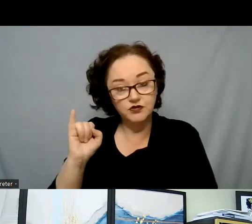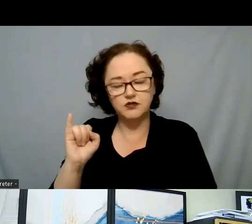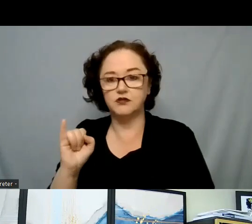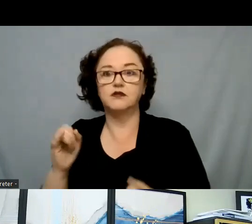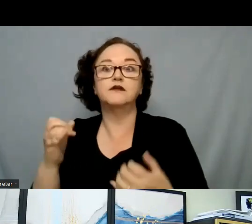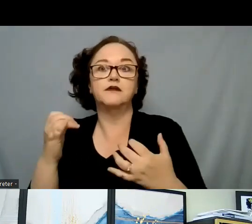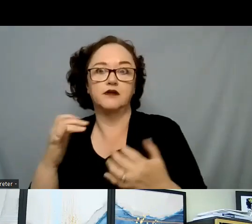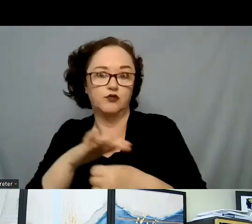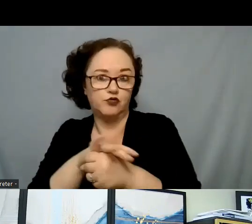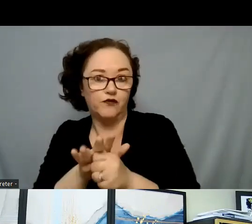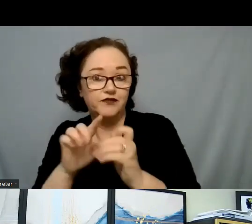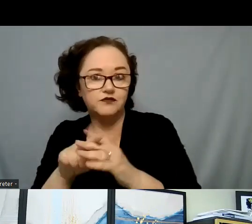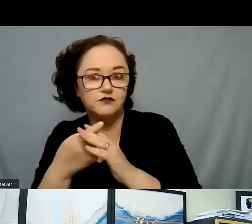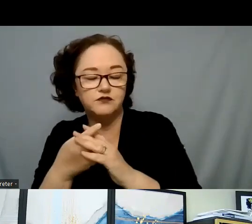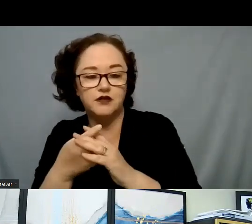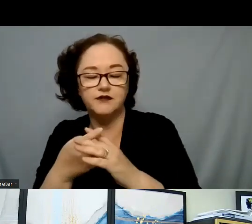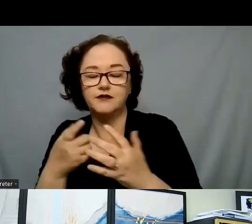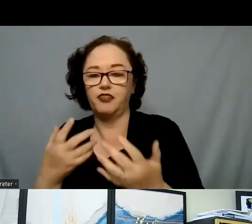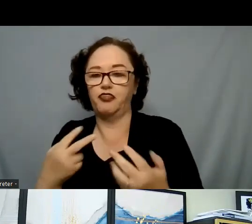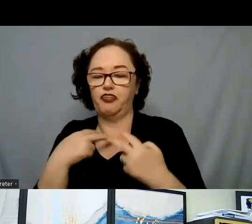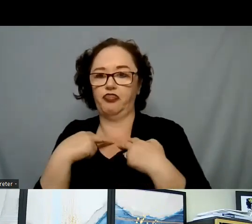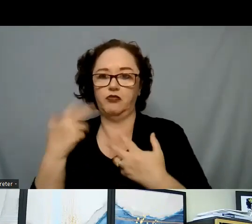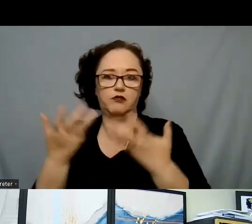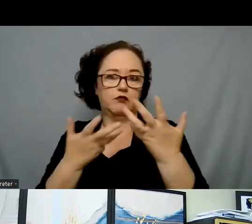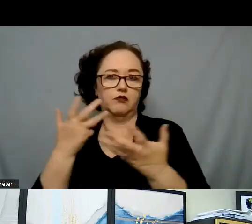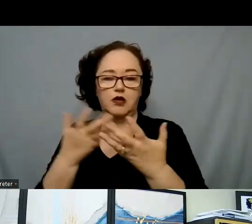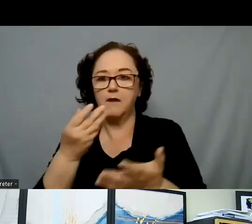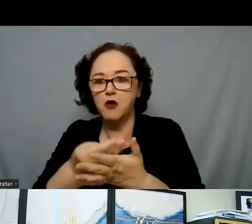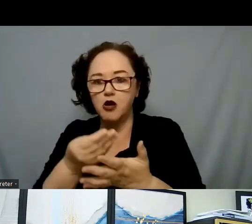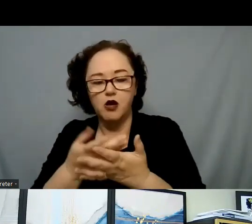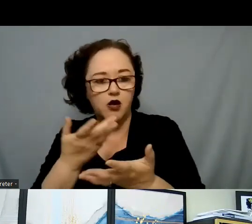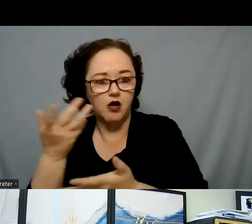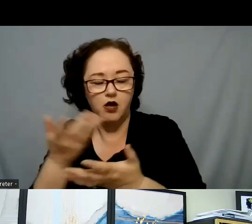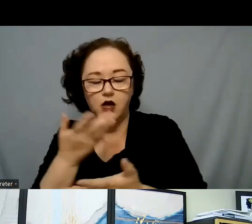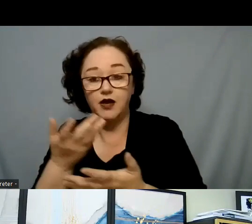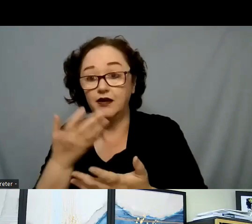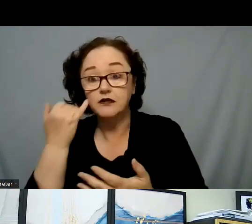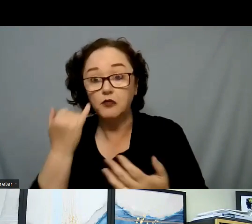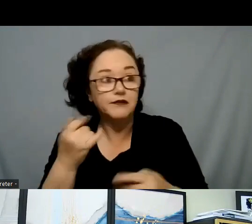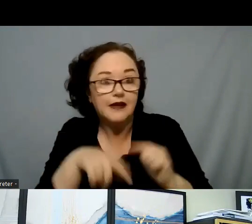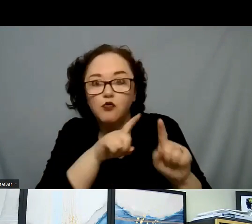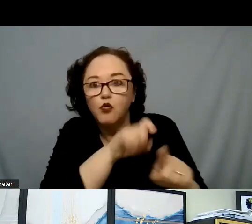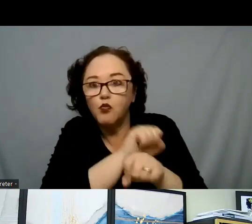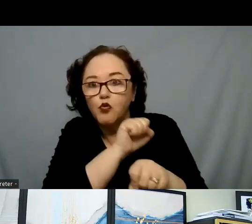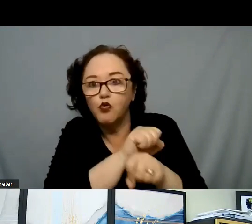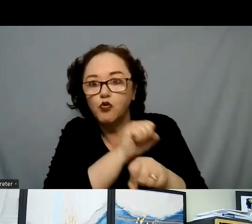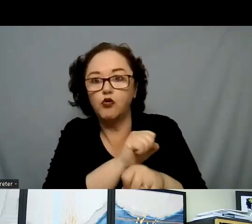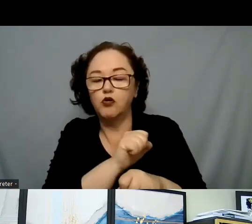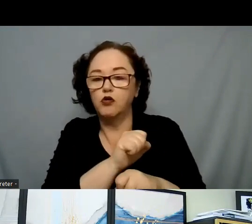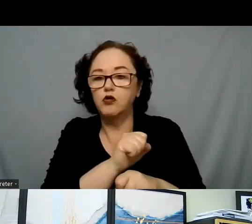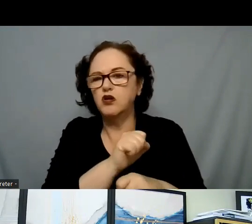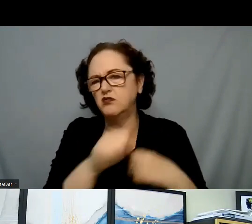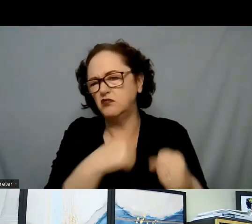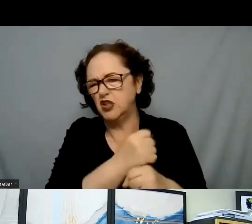to seek services. Finances for many persons, if they were not able to go to work, particularly earlier in 20, then